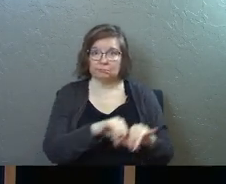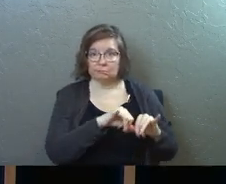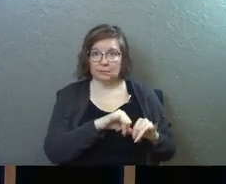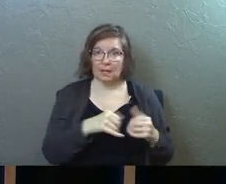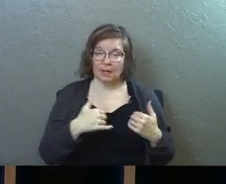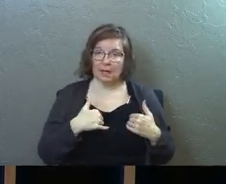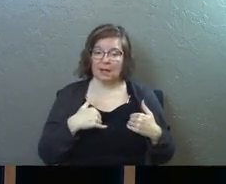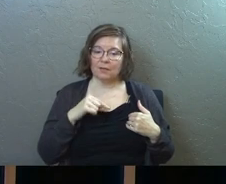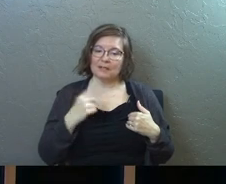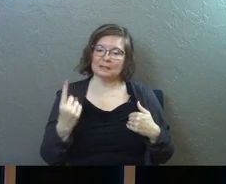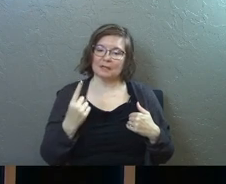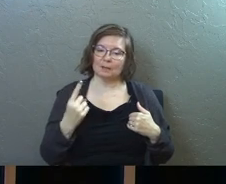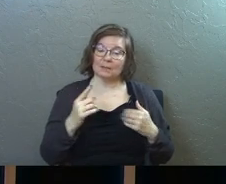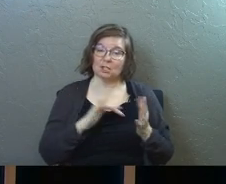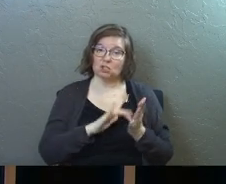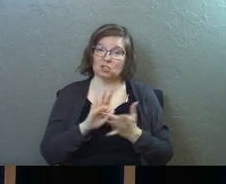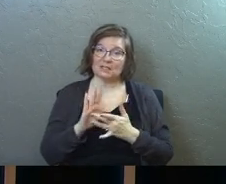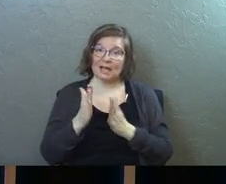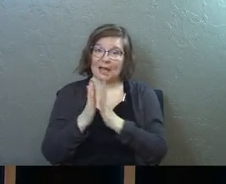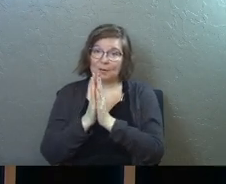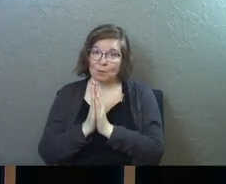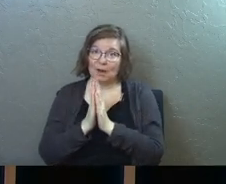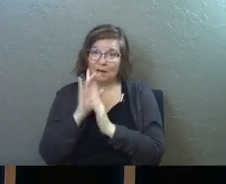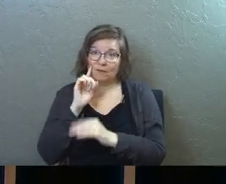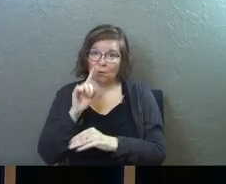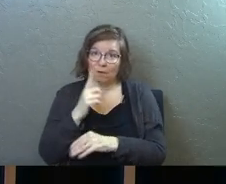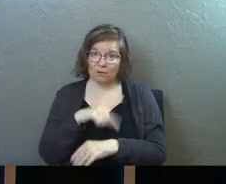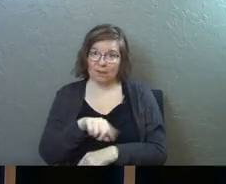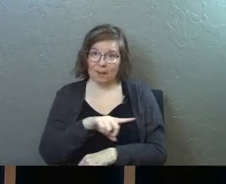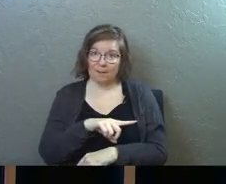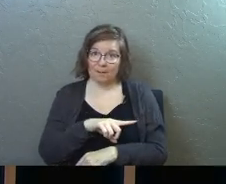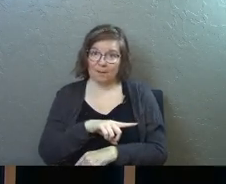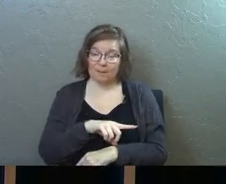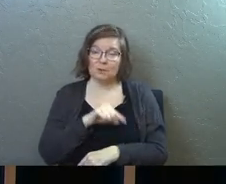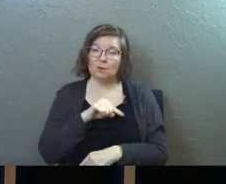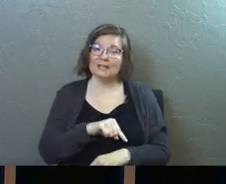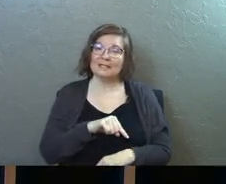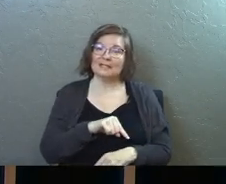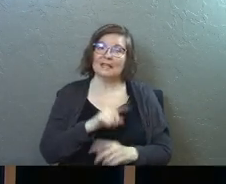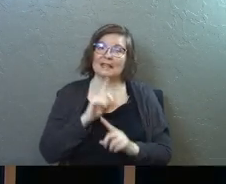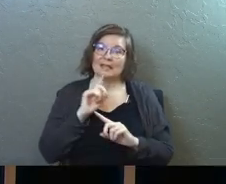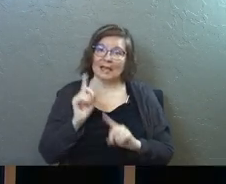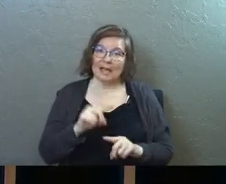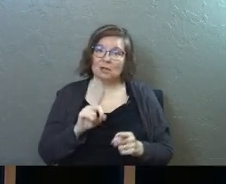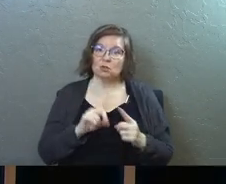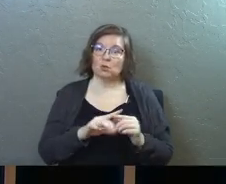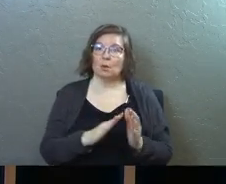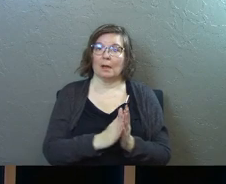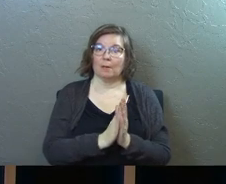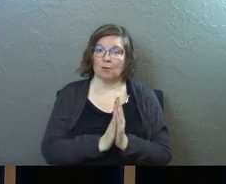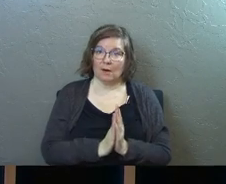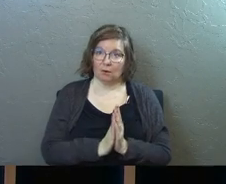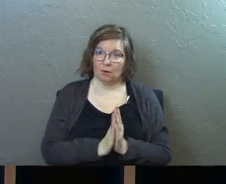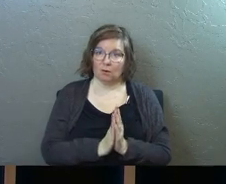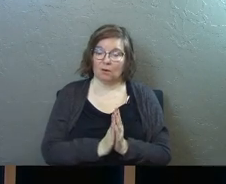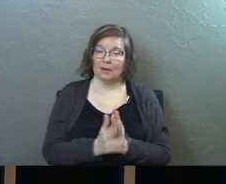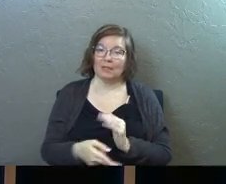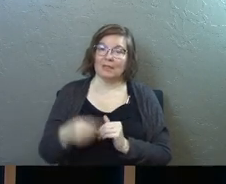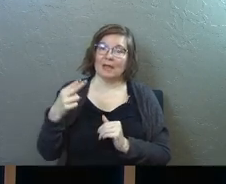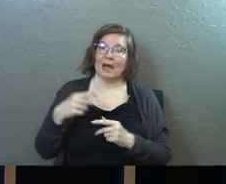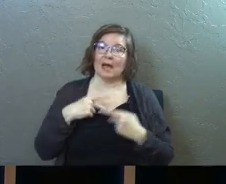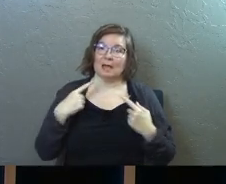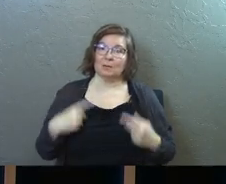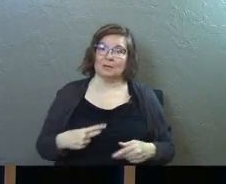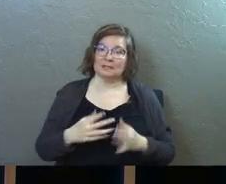had this is something that Jesus had prayed for for them. So this is the answer to a prayer the high